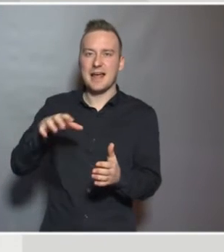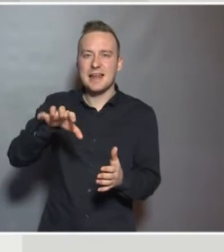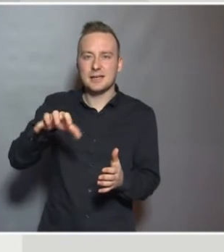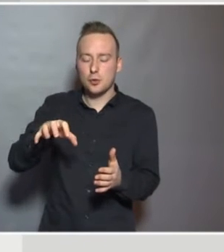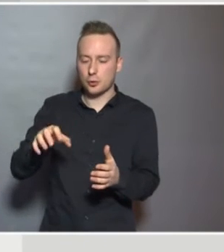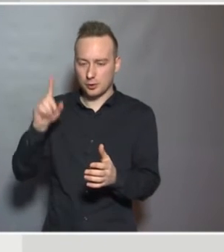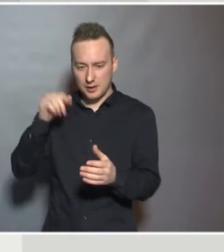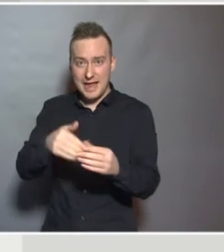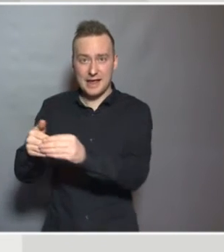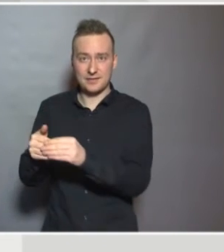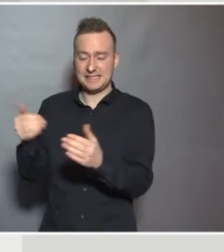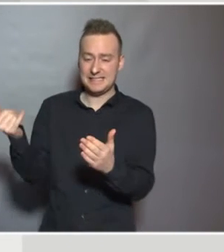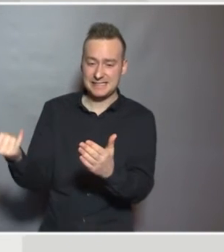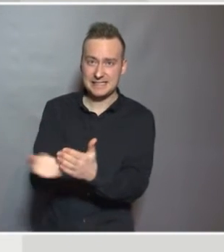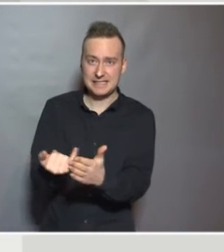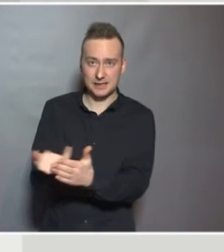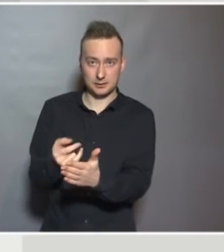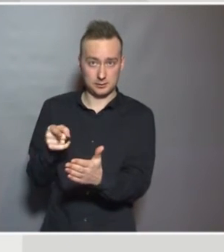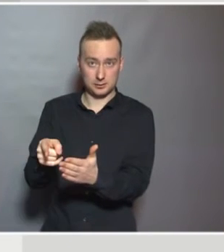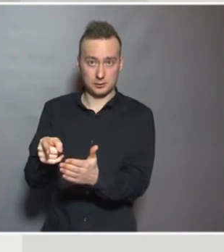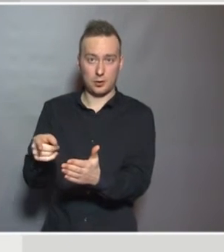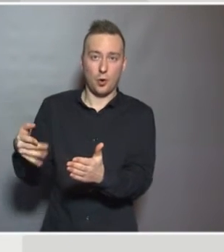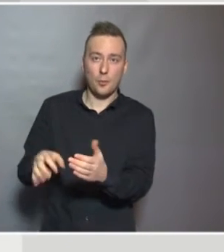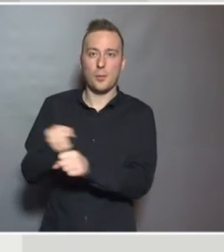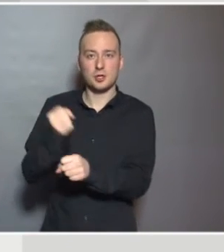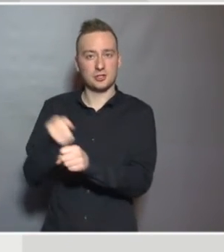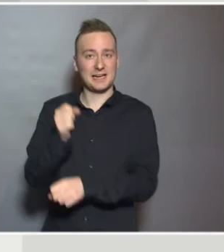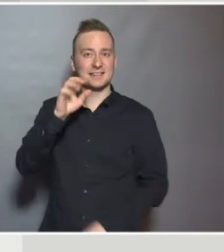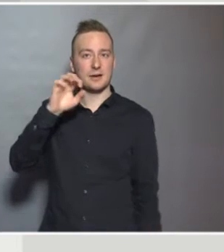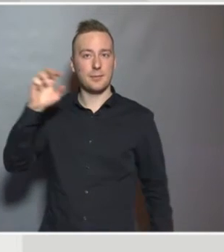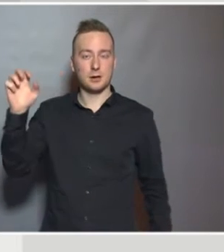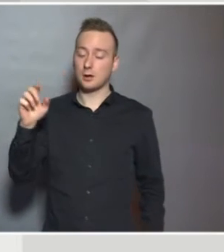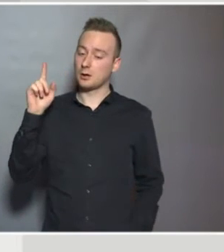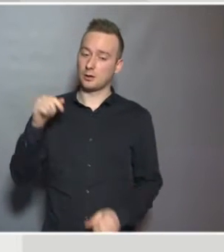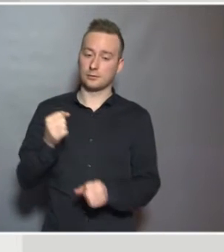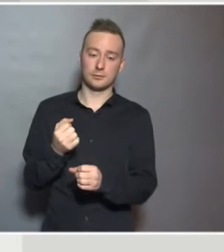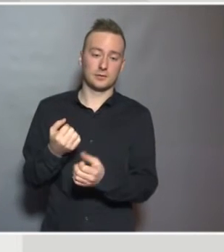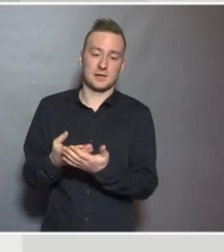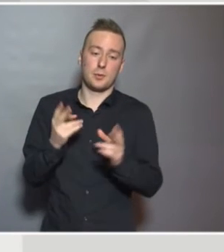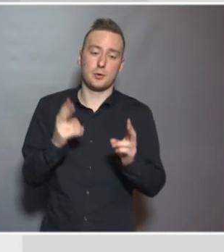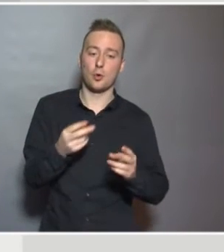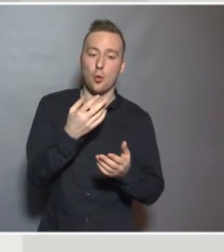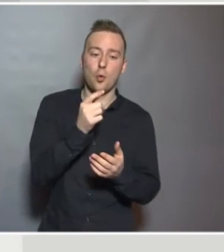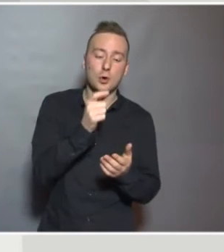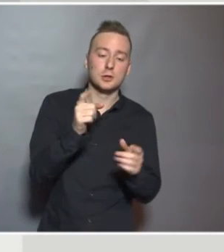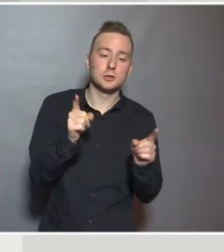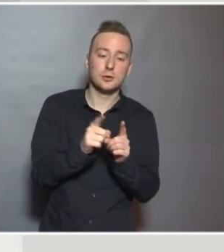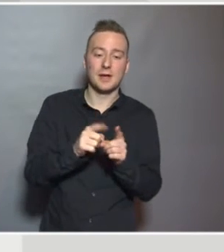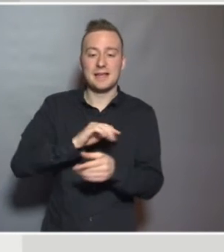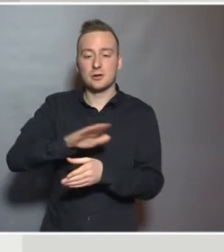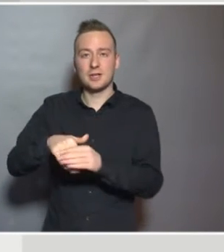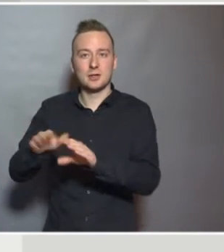municipality operational terms. We might use words like inclusive education